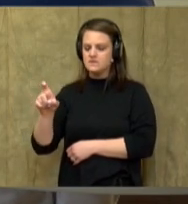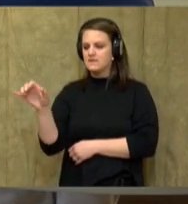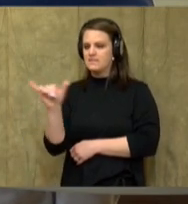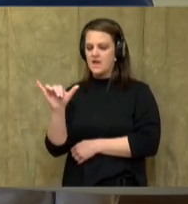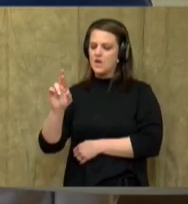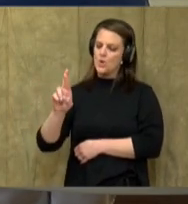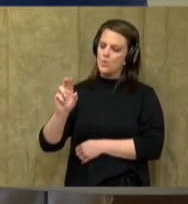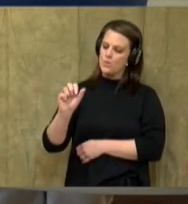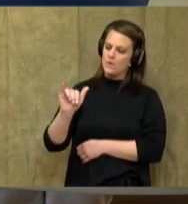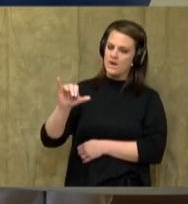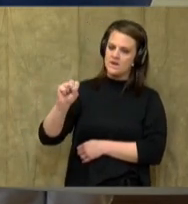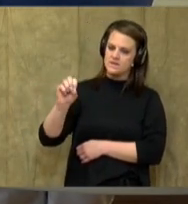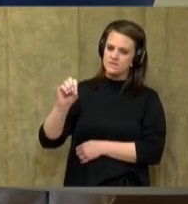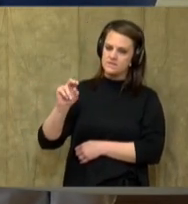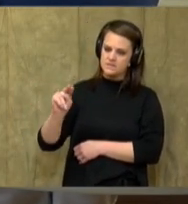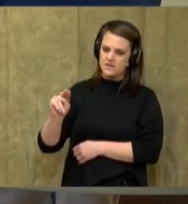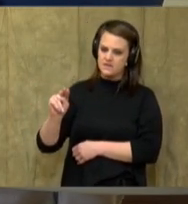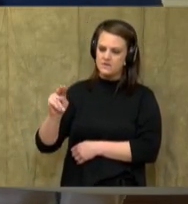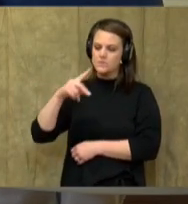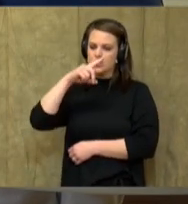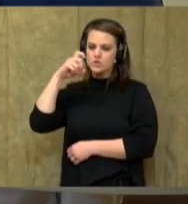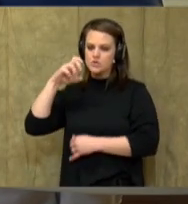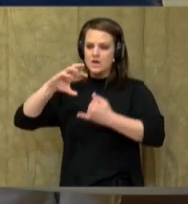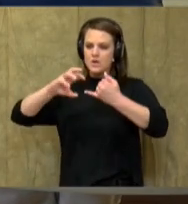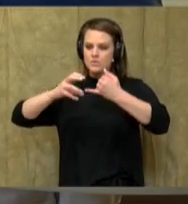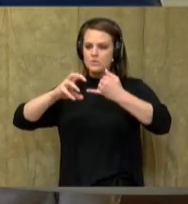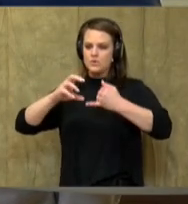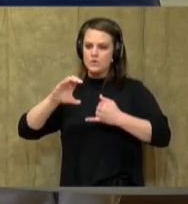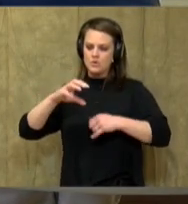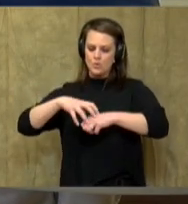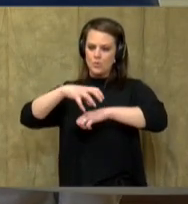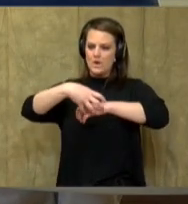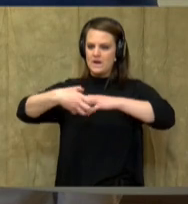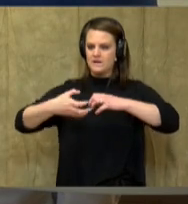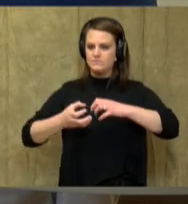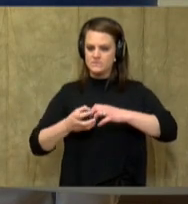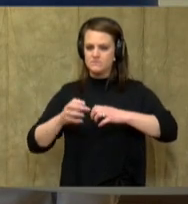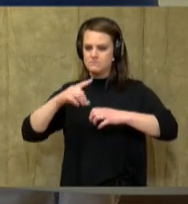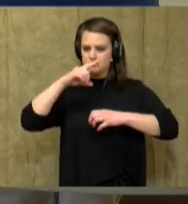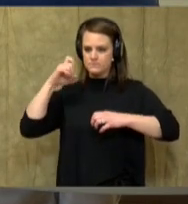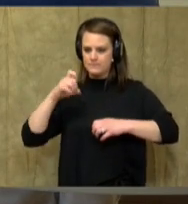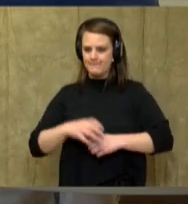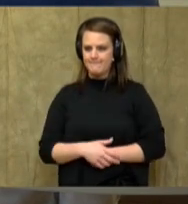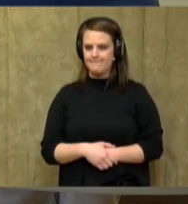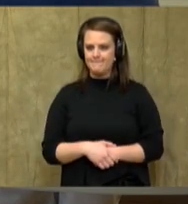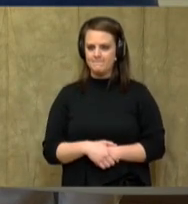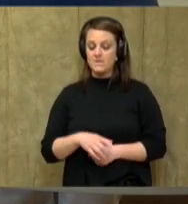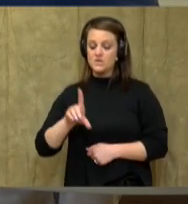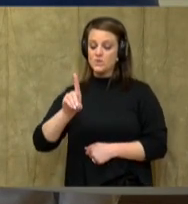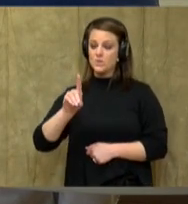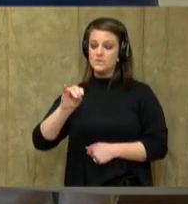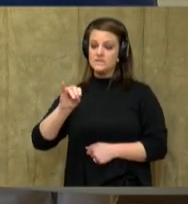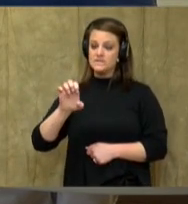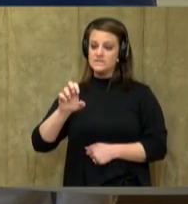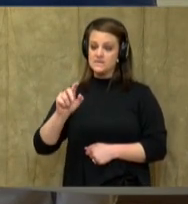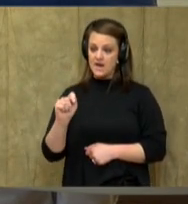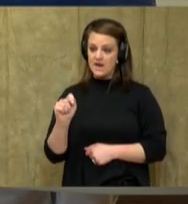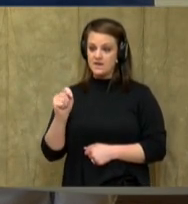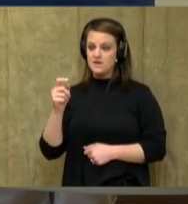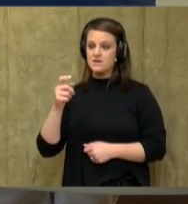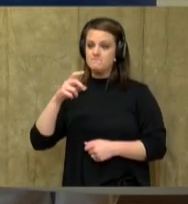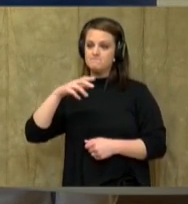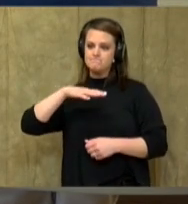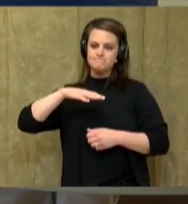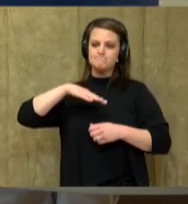raisins, which are dried grapes. So, in order to keep their diet plentiful of fruits